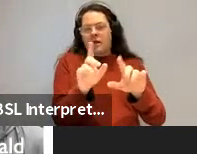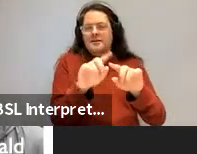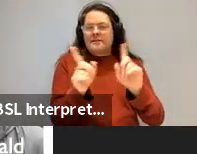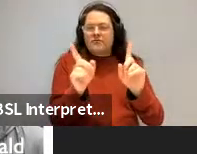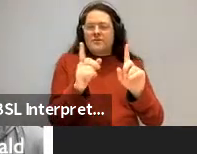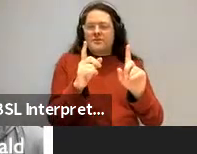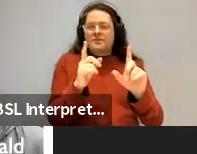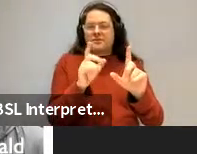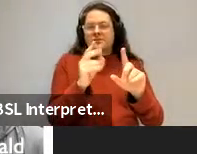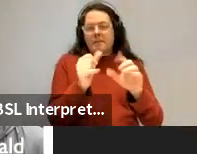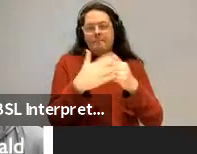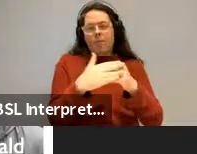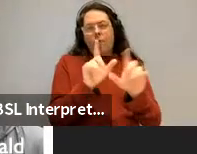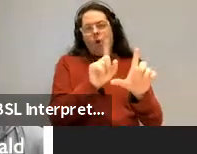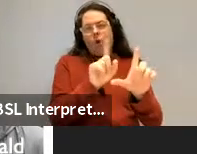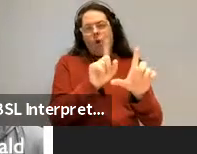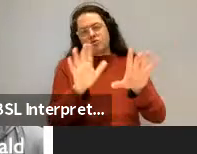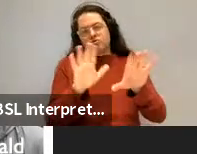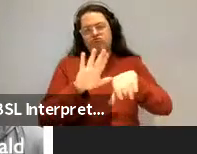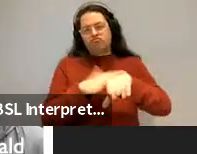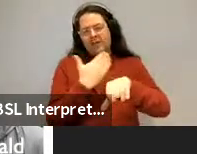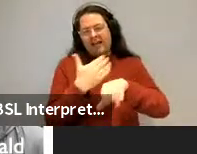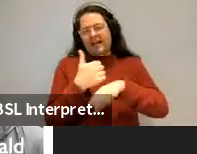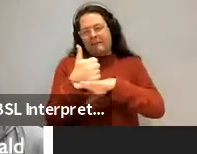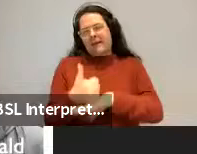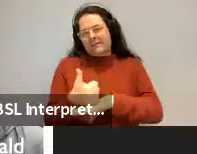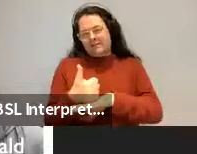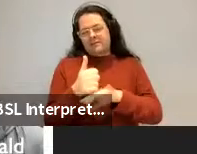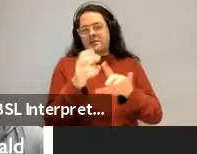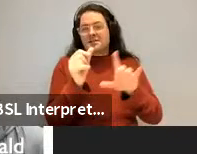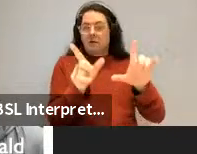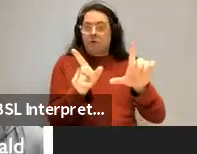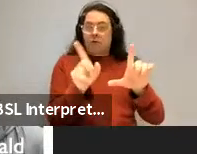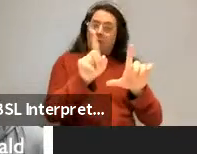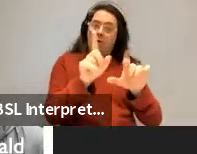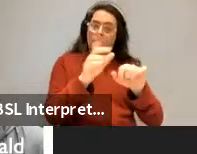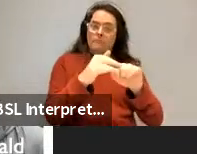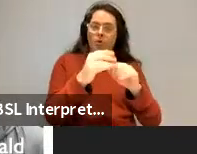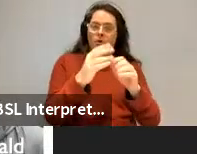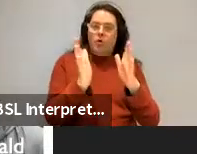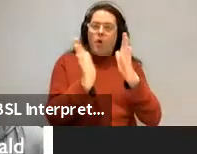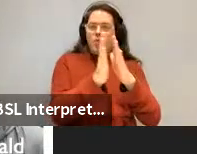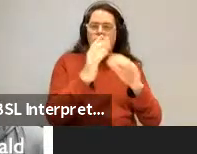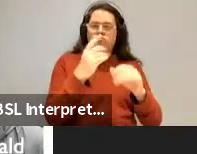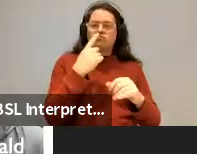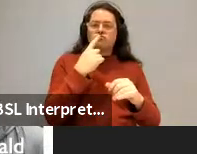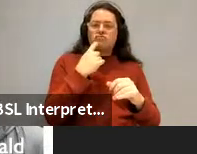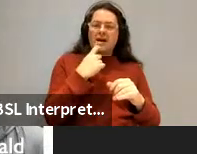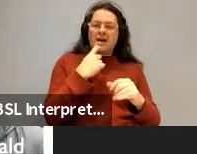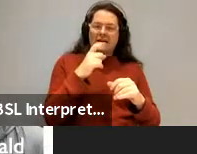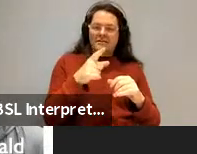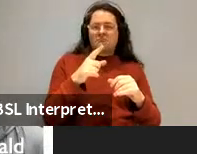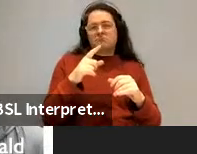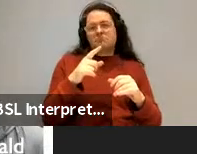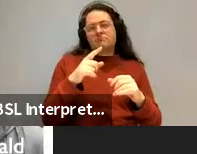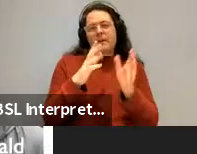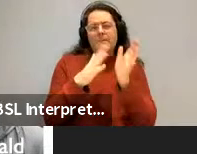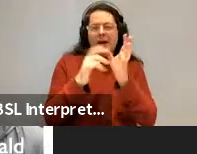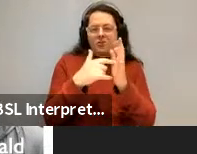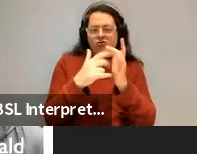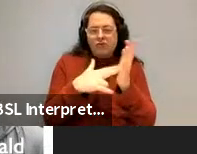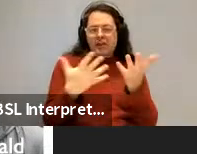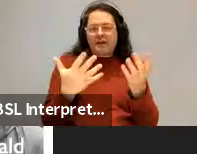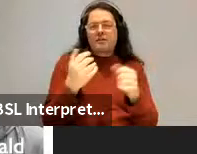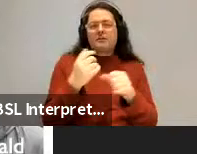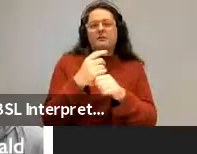optimal baseline. Some languages, like, I don't know, Chinese and, you know, just Mandarin and German are kind of closer to the conservative baseline,